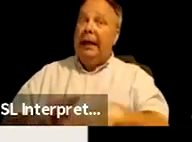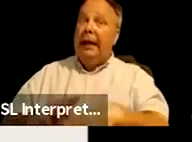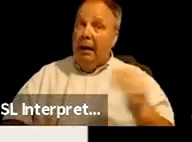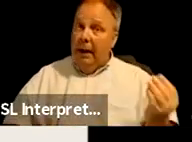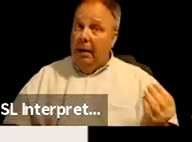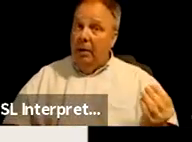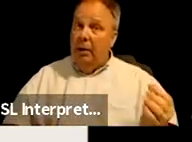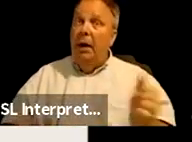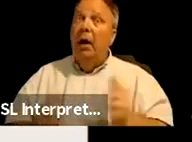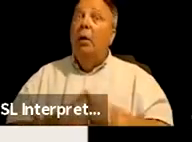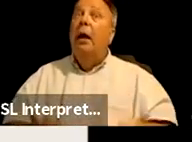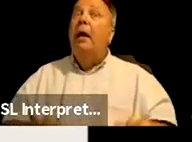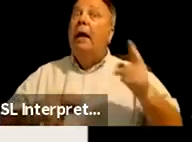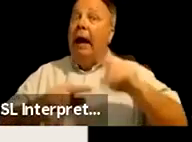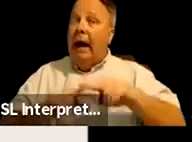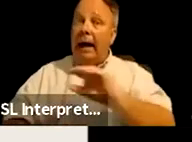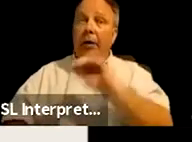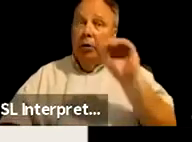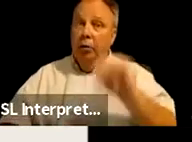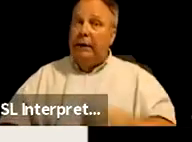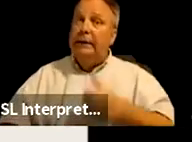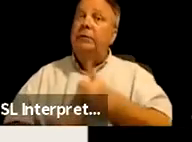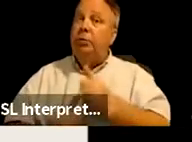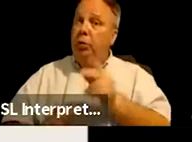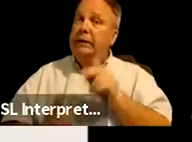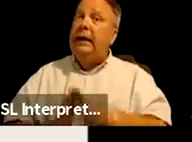hospitals with higher rates of suicidality.